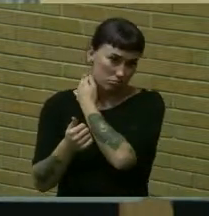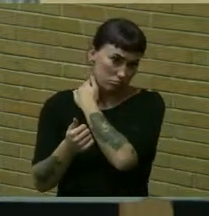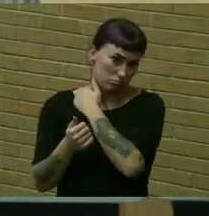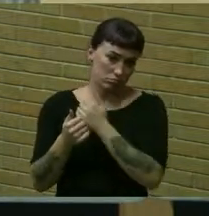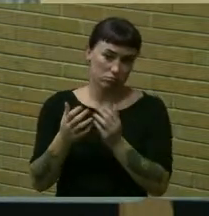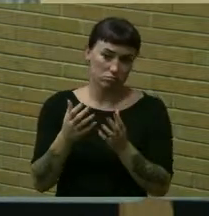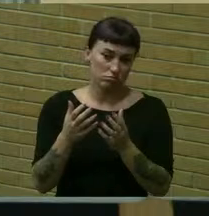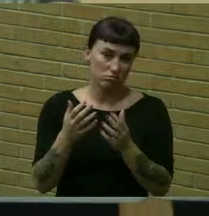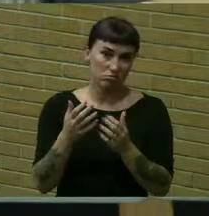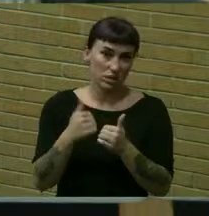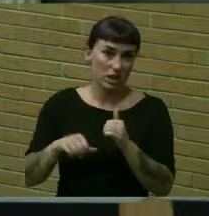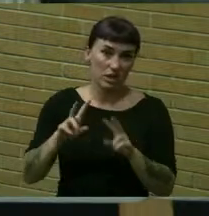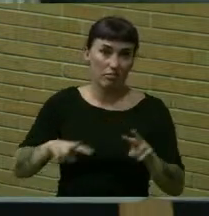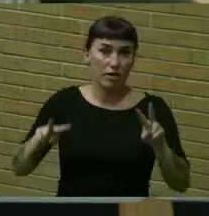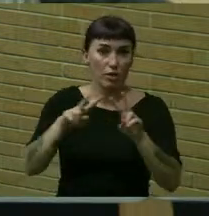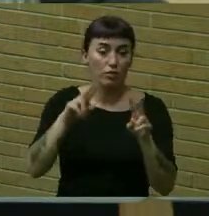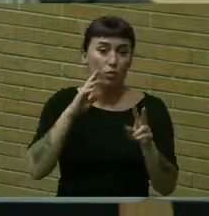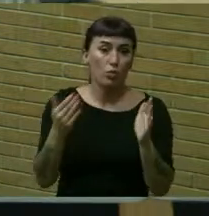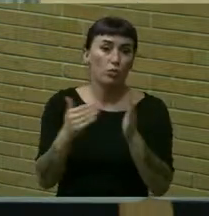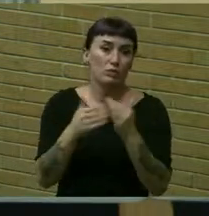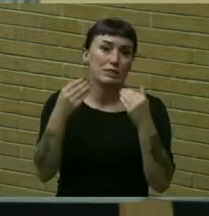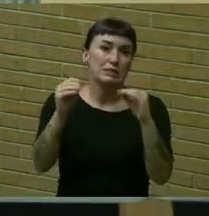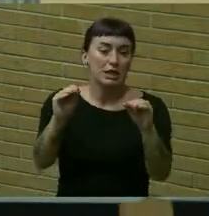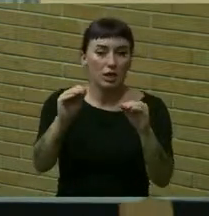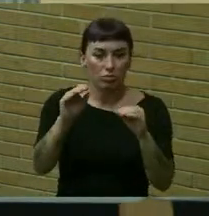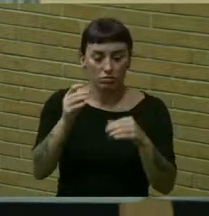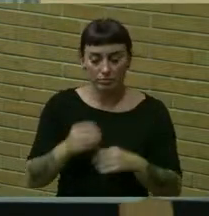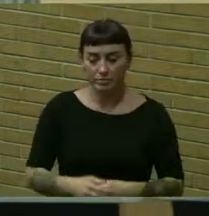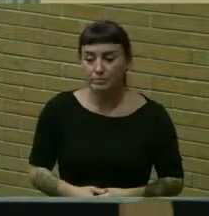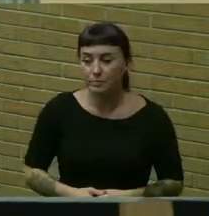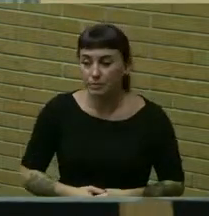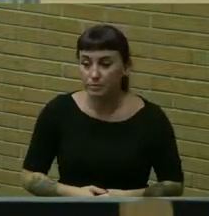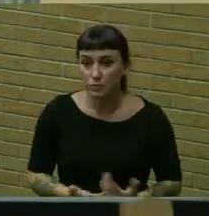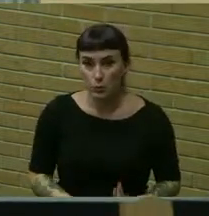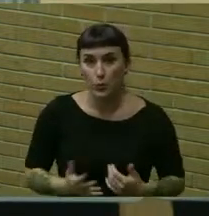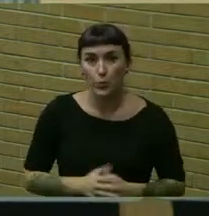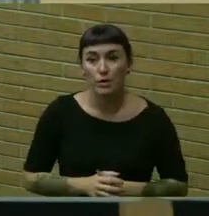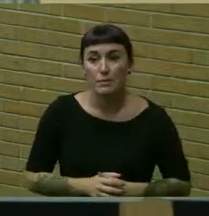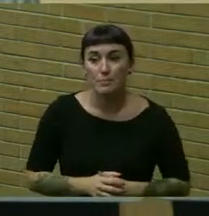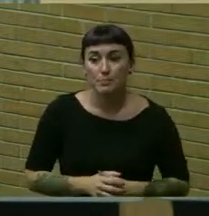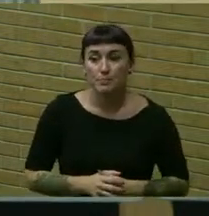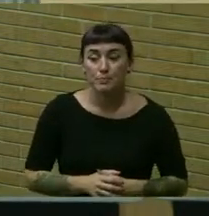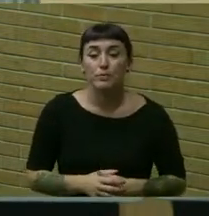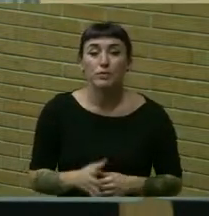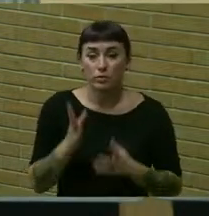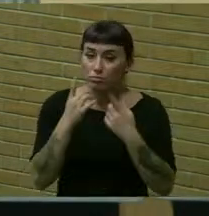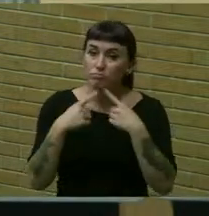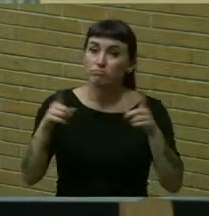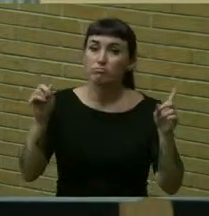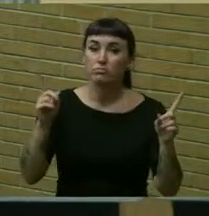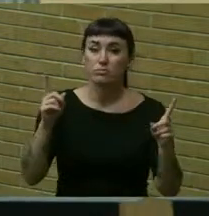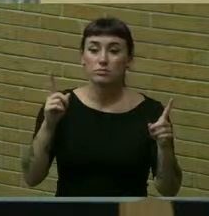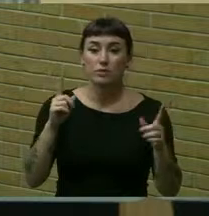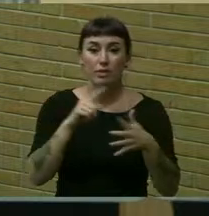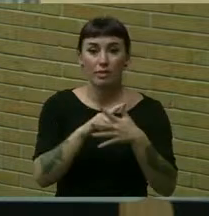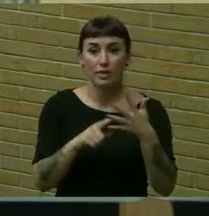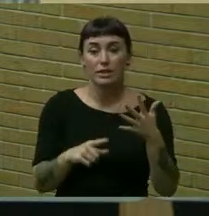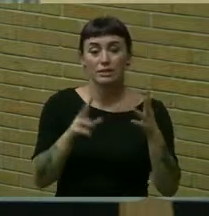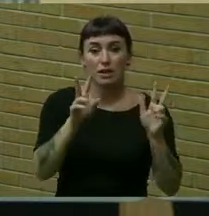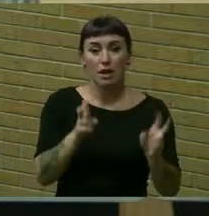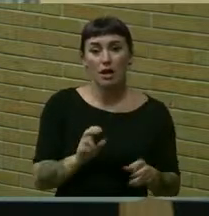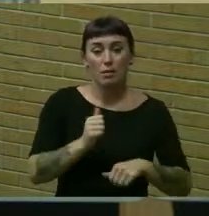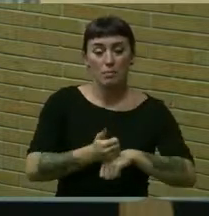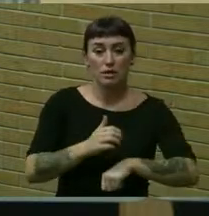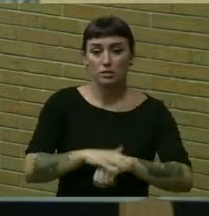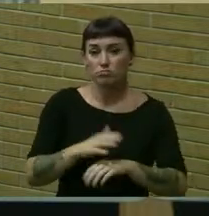any value in sort of a resale environment so um we are declaring these items uh based